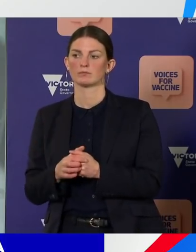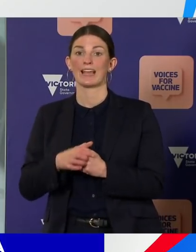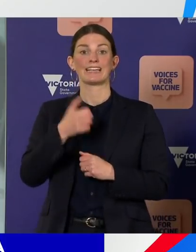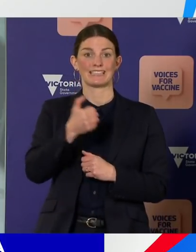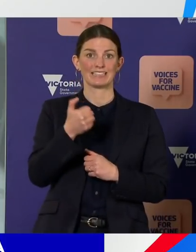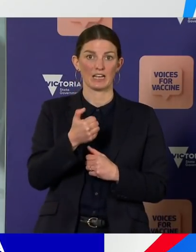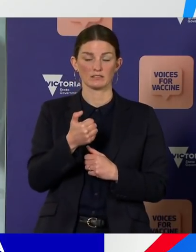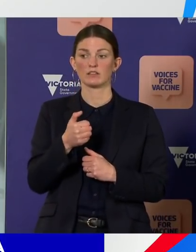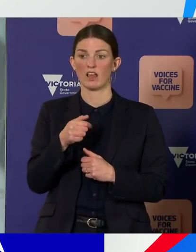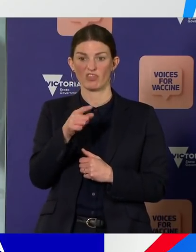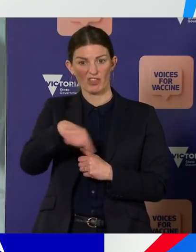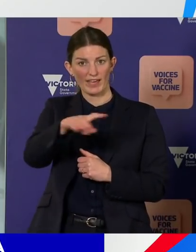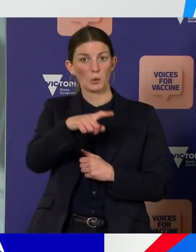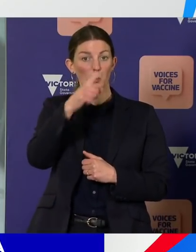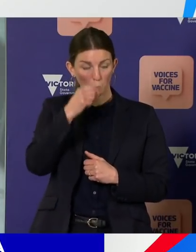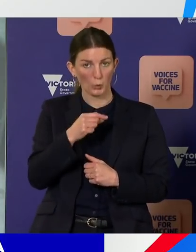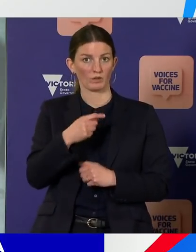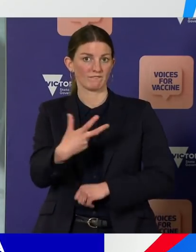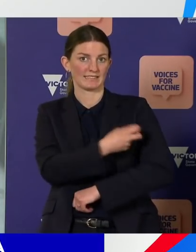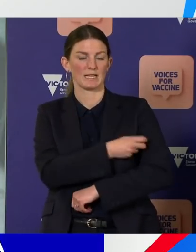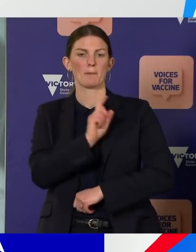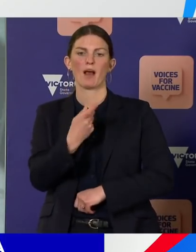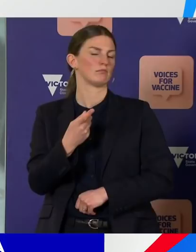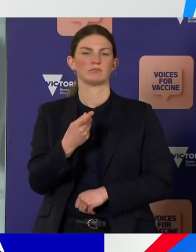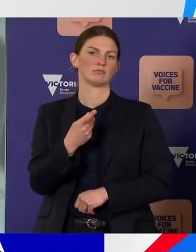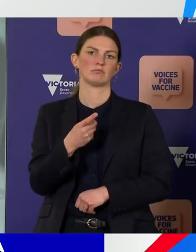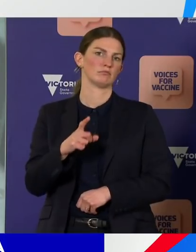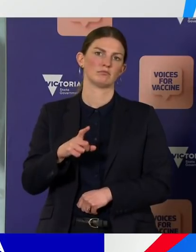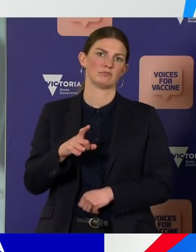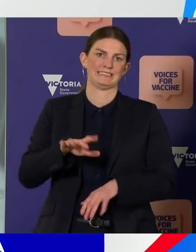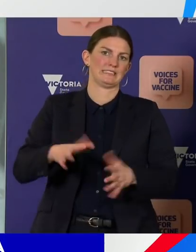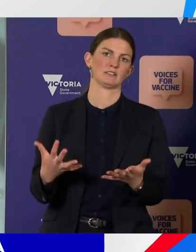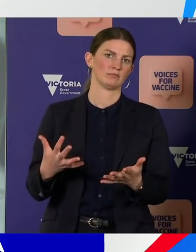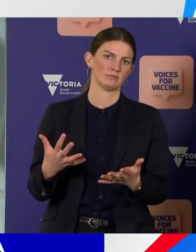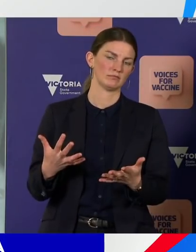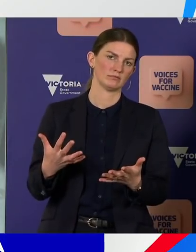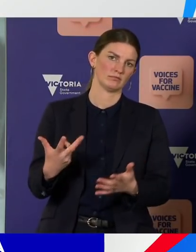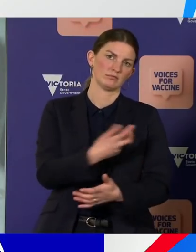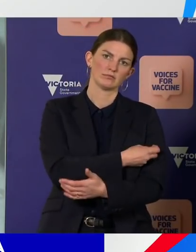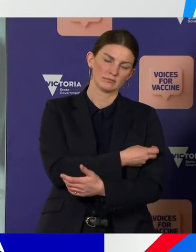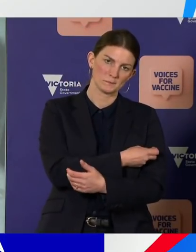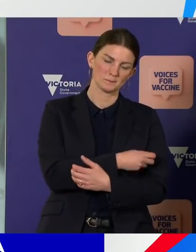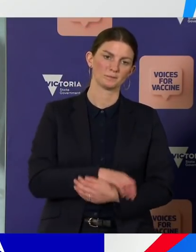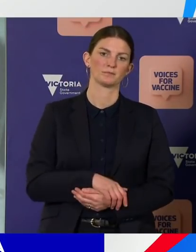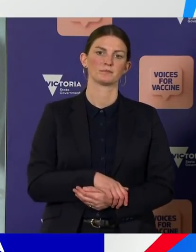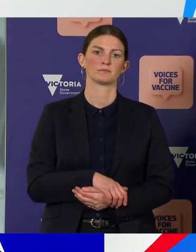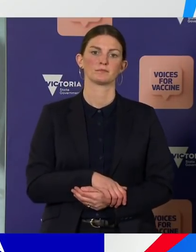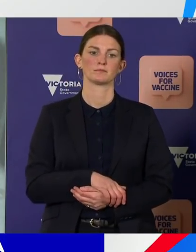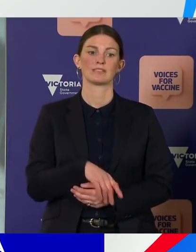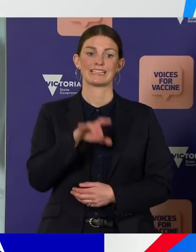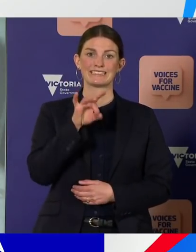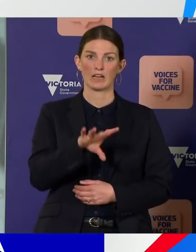eligible for the vaccine at the time they were diagnosed. Ten were partially